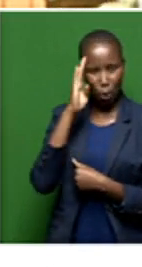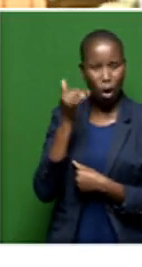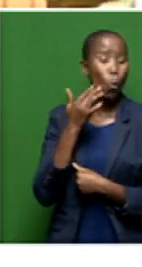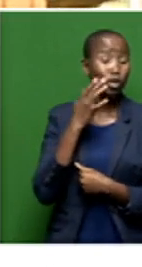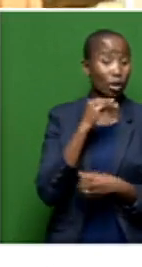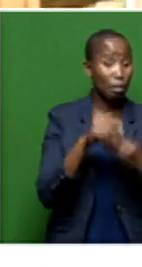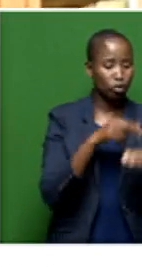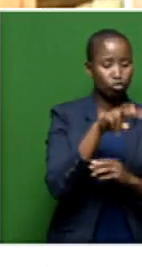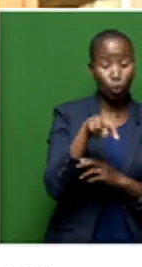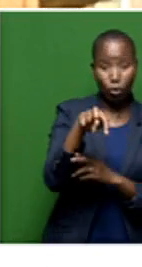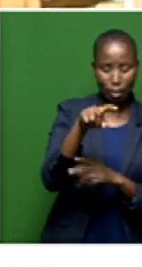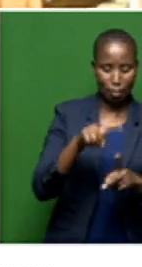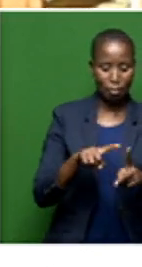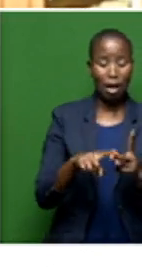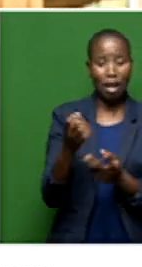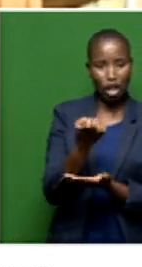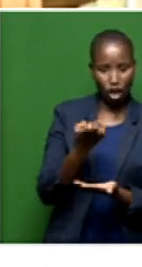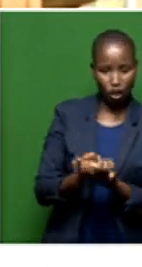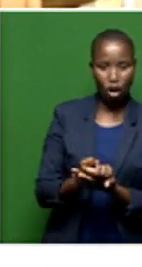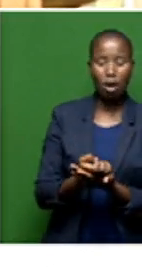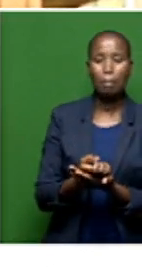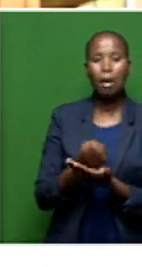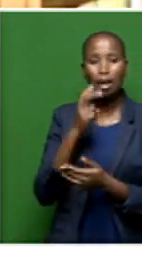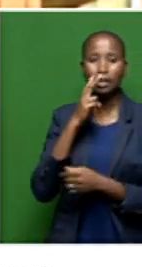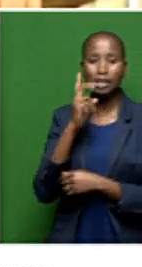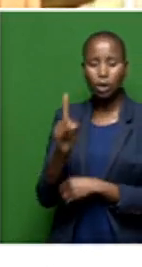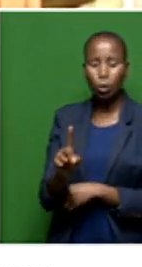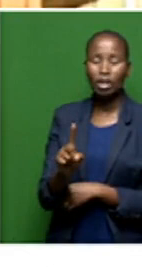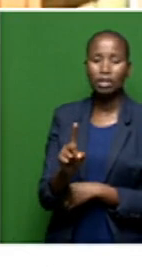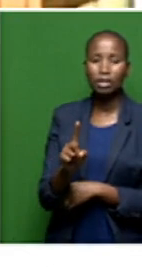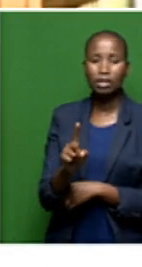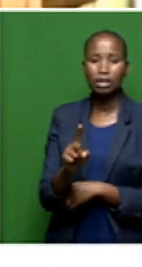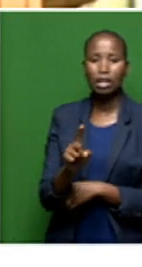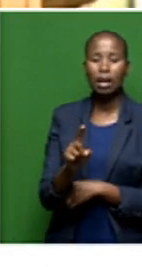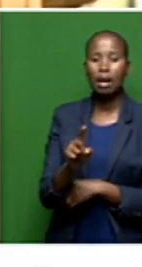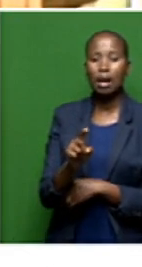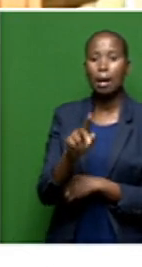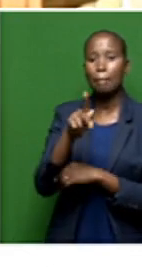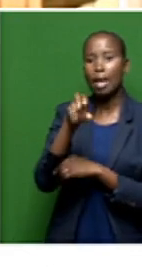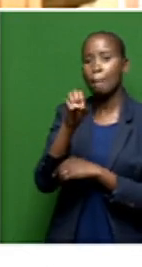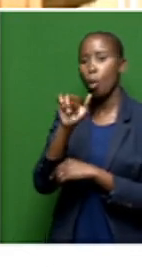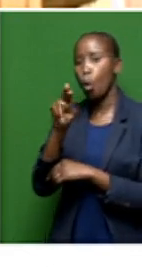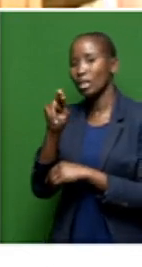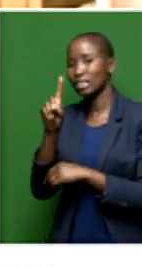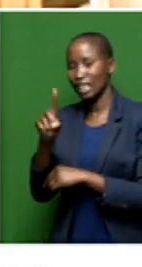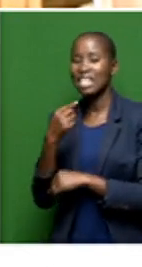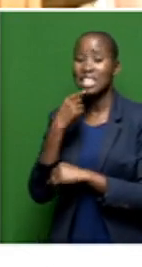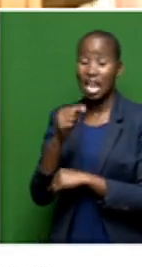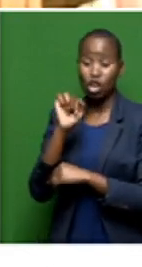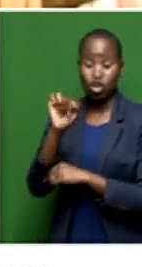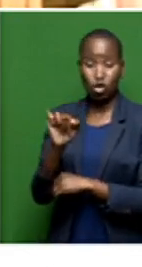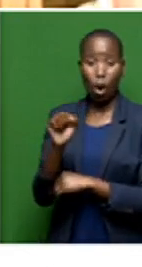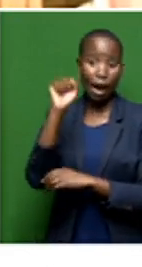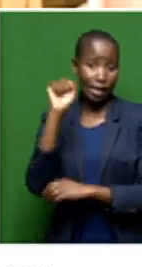and economy, we saw Pyrmont saying they are moving, they are gambling, licensed to the Rustenberg. Yes, it's still in the